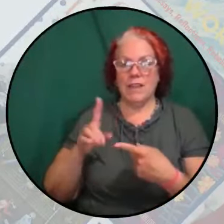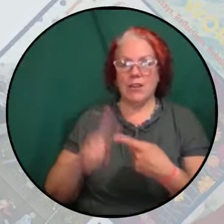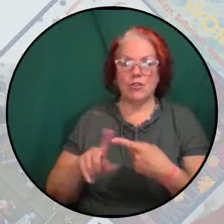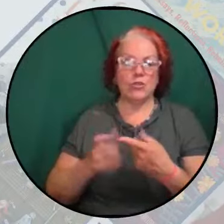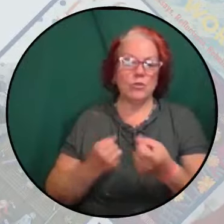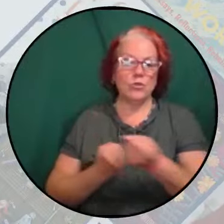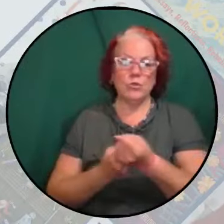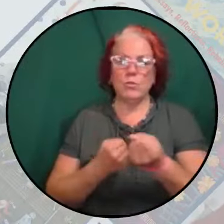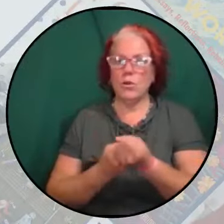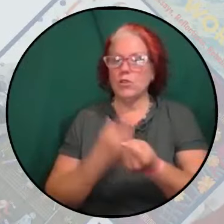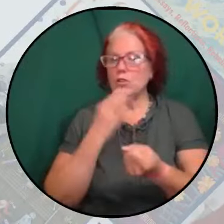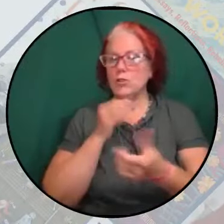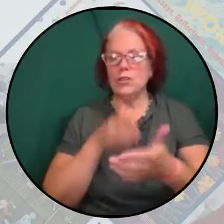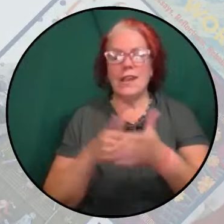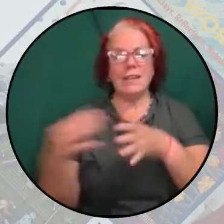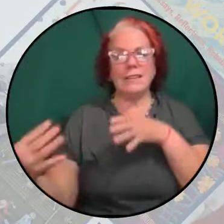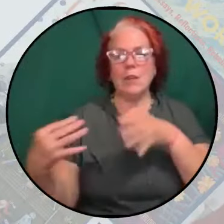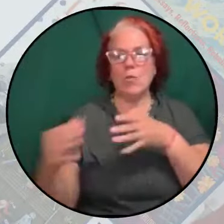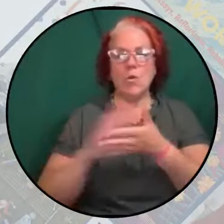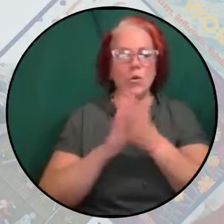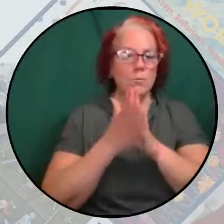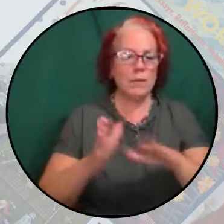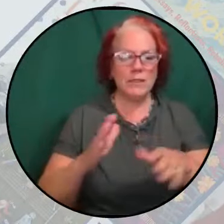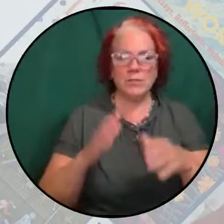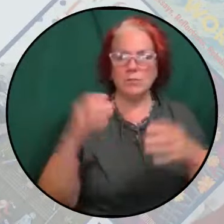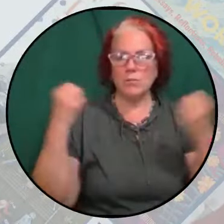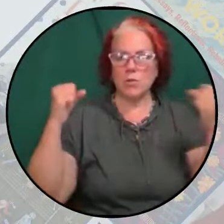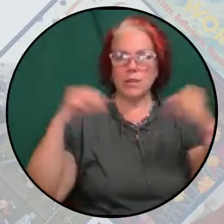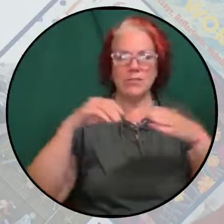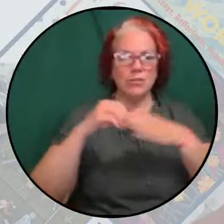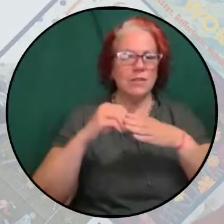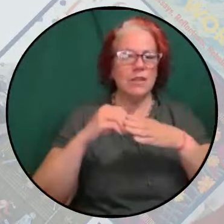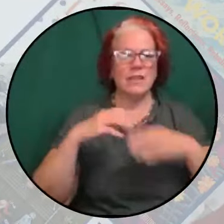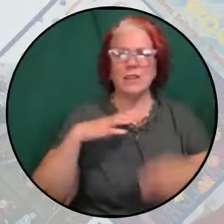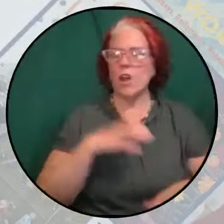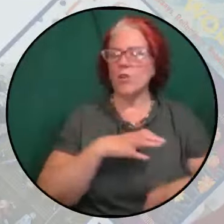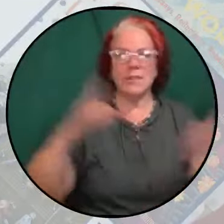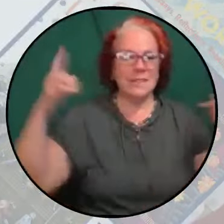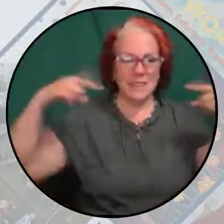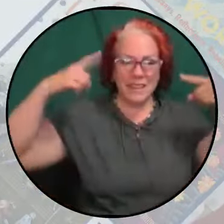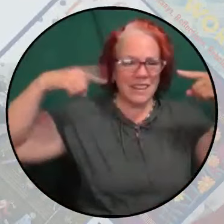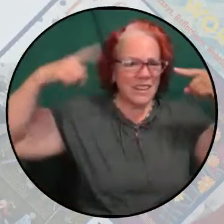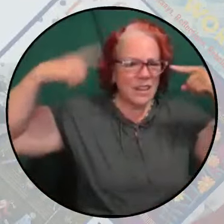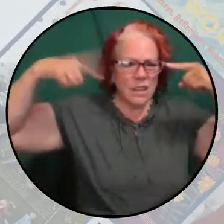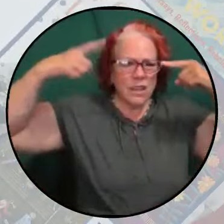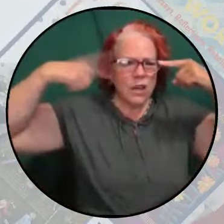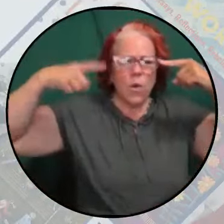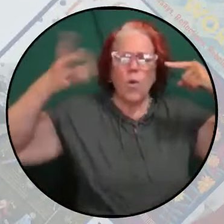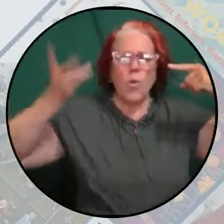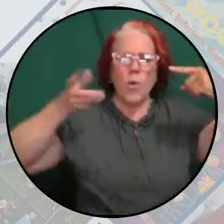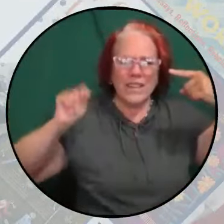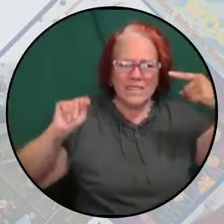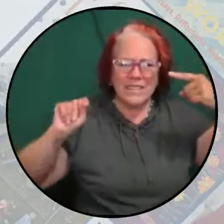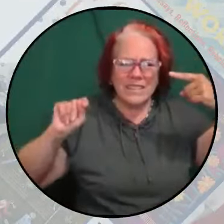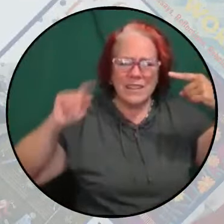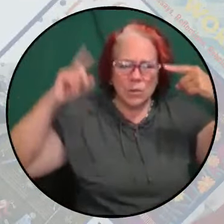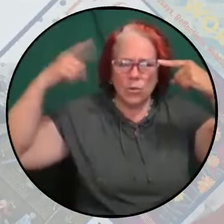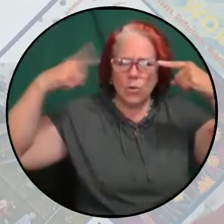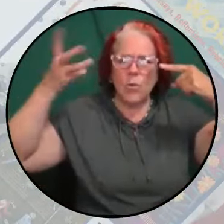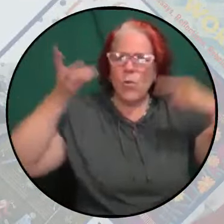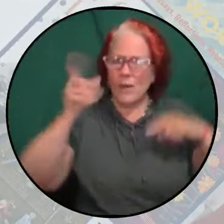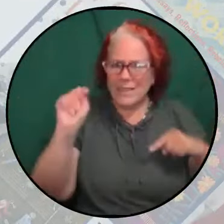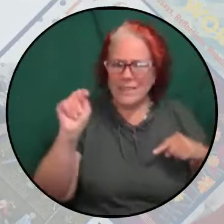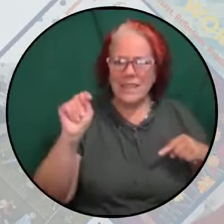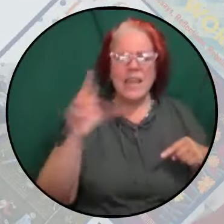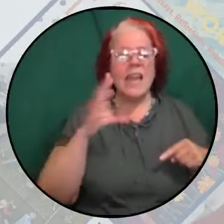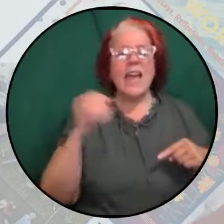peace protesters in Congress. It's, the mental gymnastics are phenomenal, and what it does